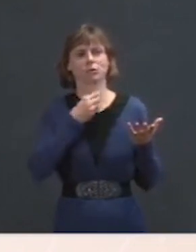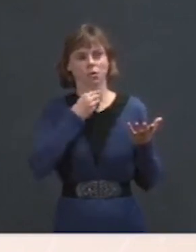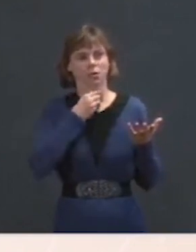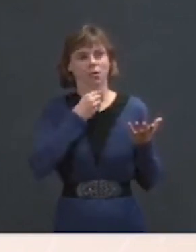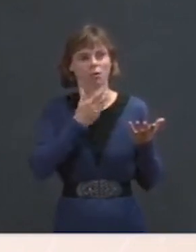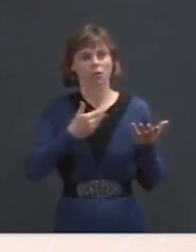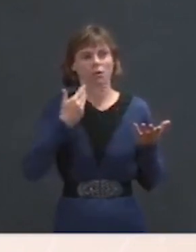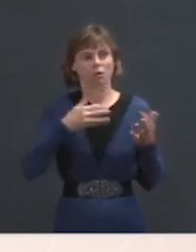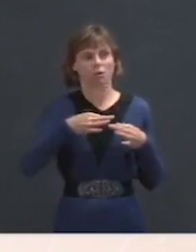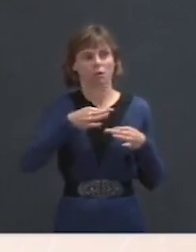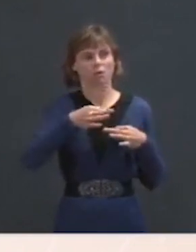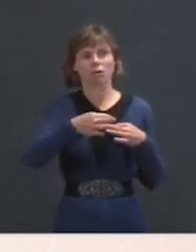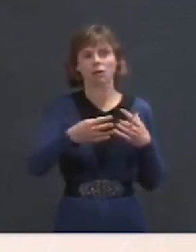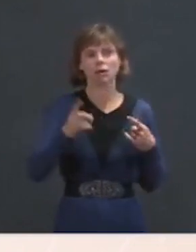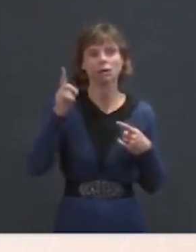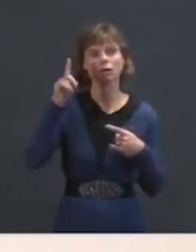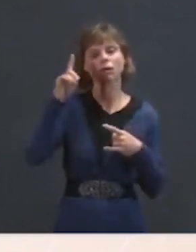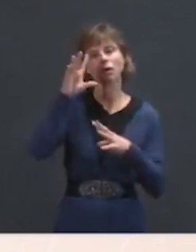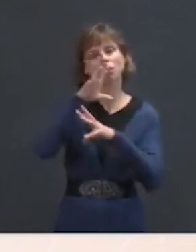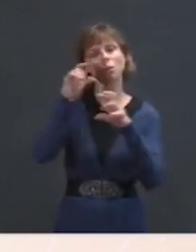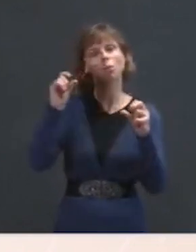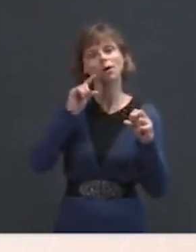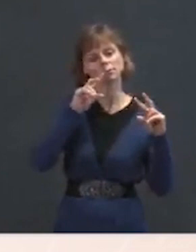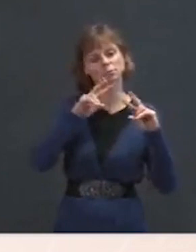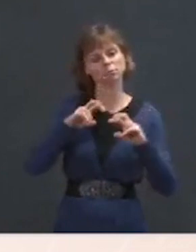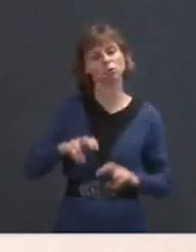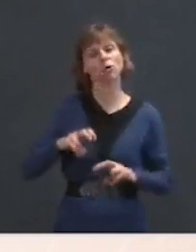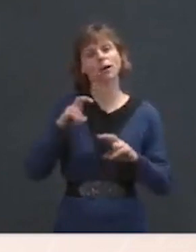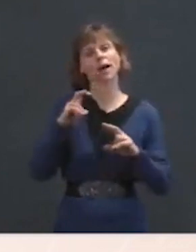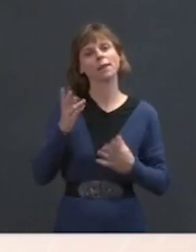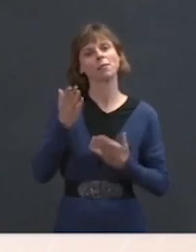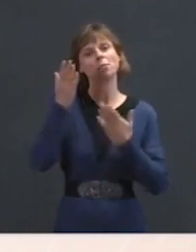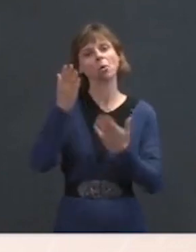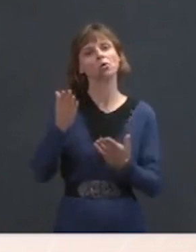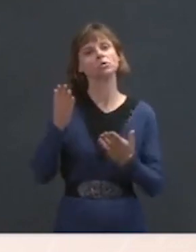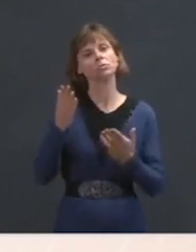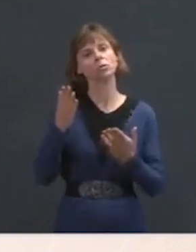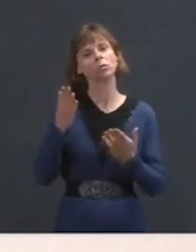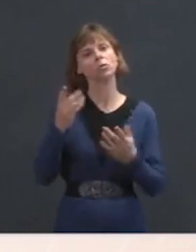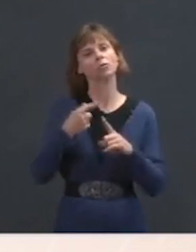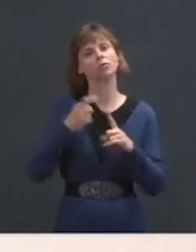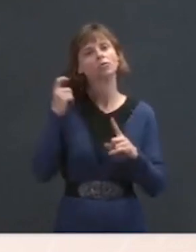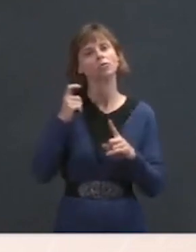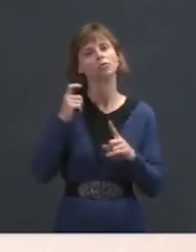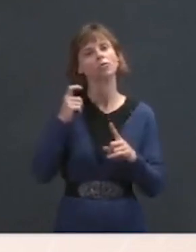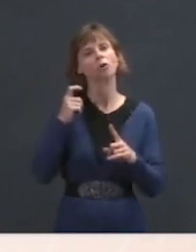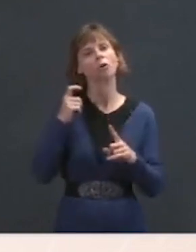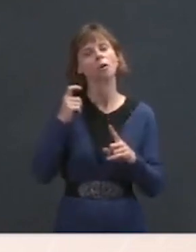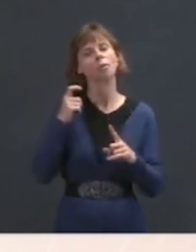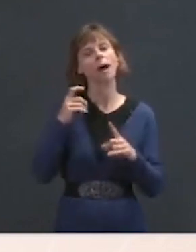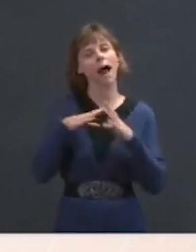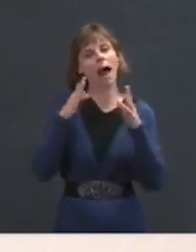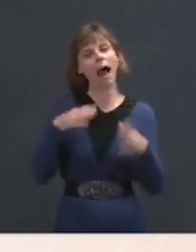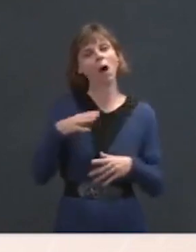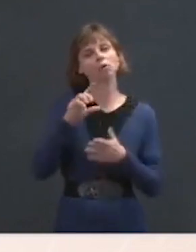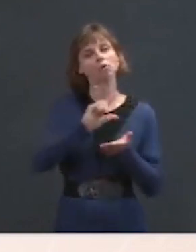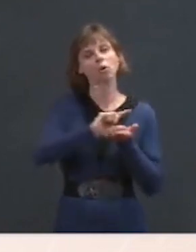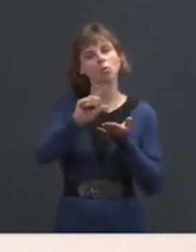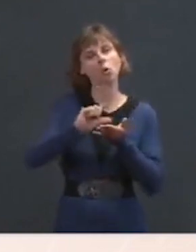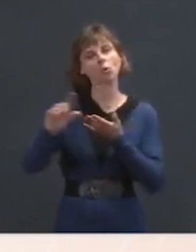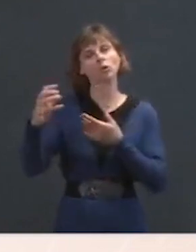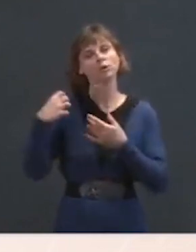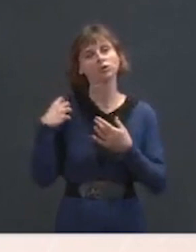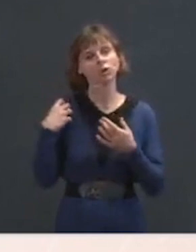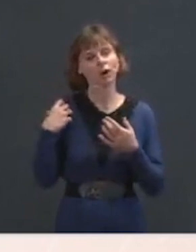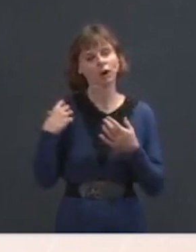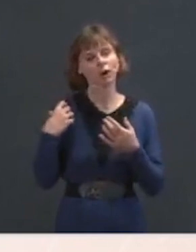at the proposal that was released by House Appropriations Chair Rosa DeLora when it comes to bringing earmarks back? Is that